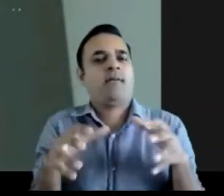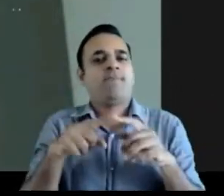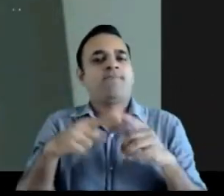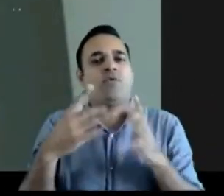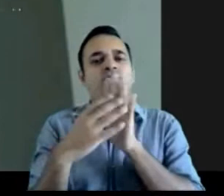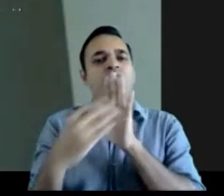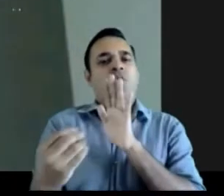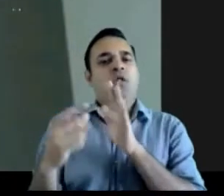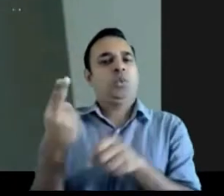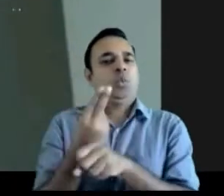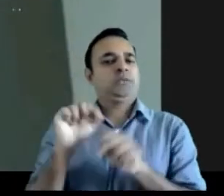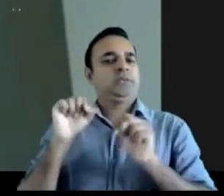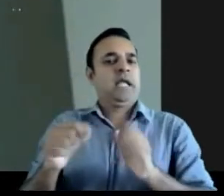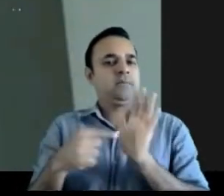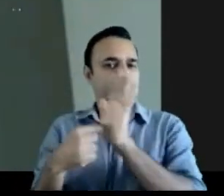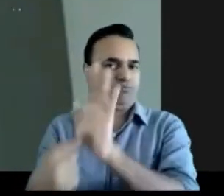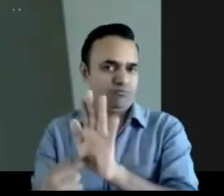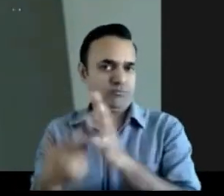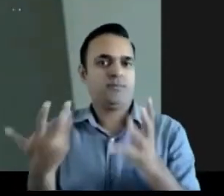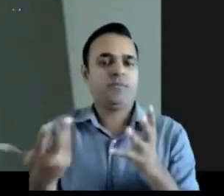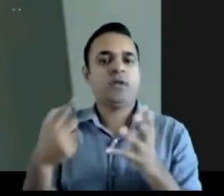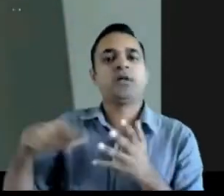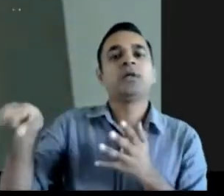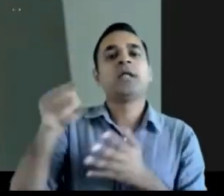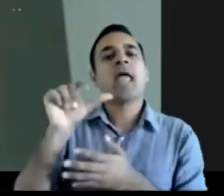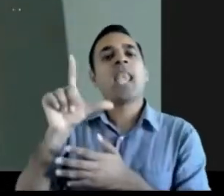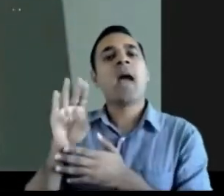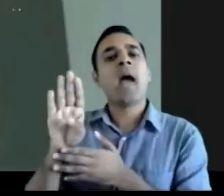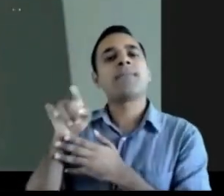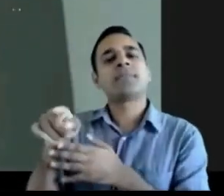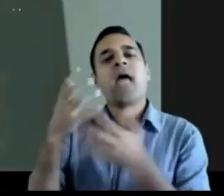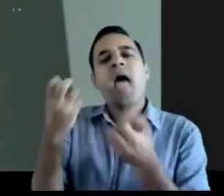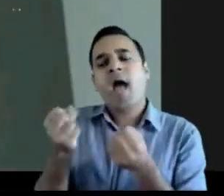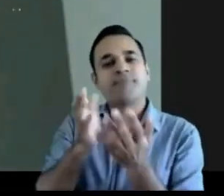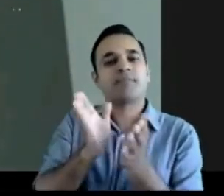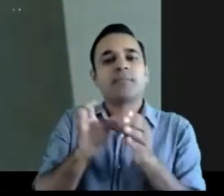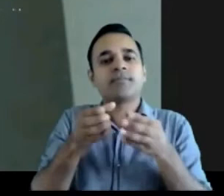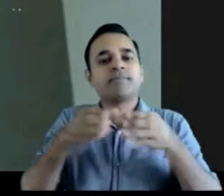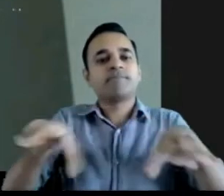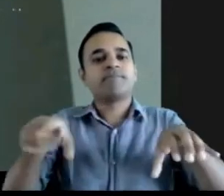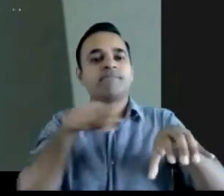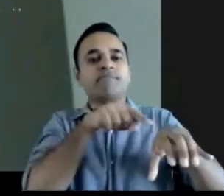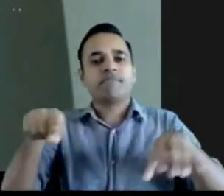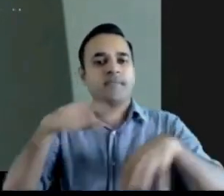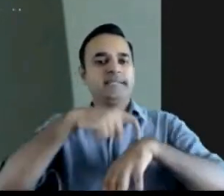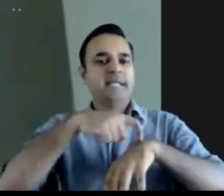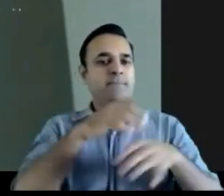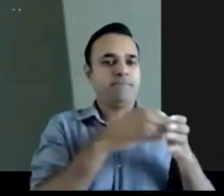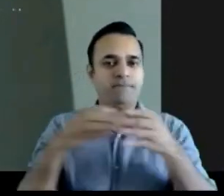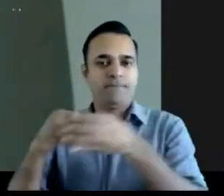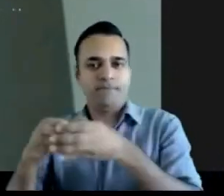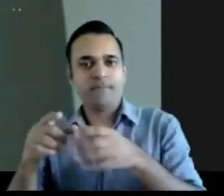information management in general as well as predictive analysis and modeling so joining me today is